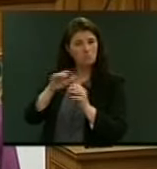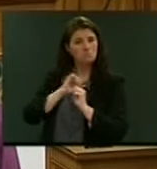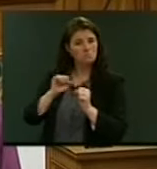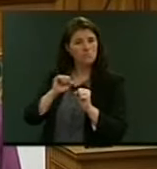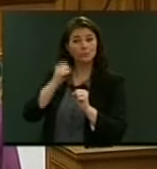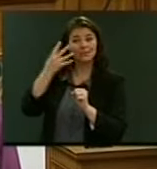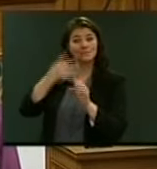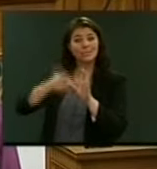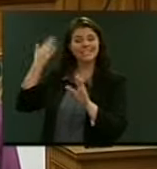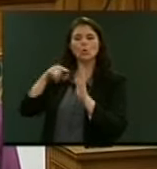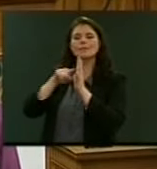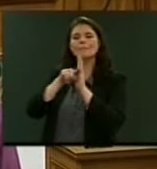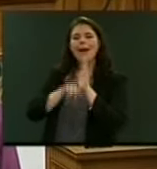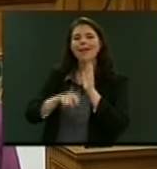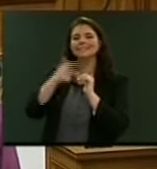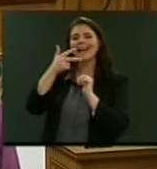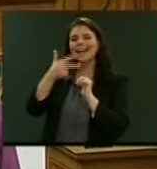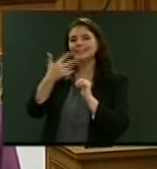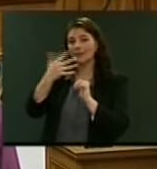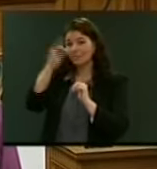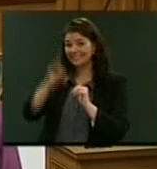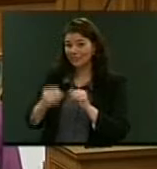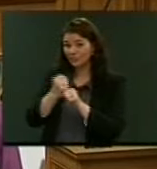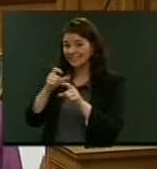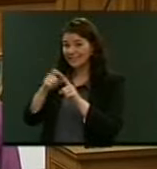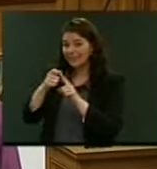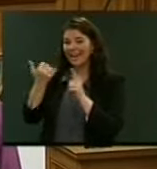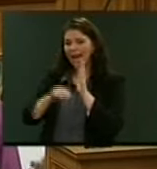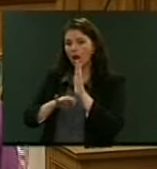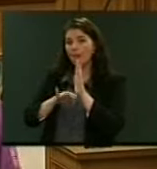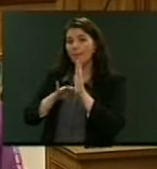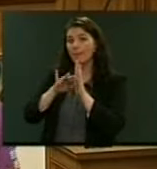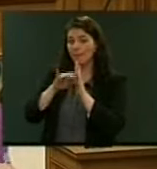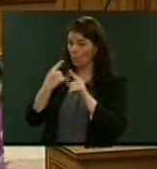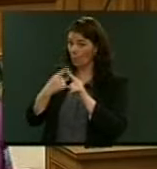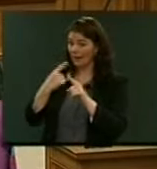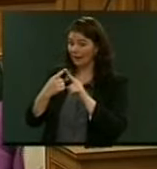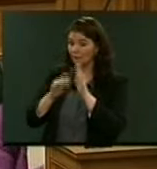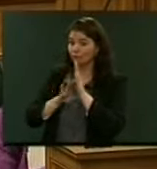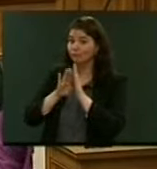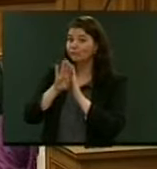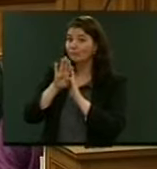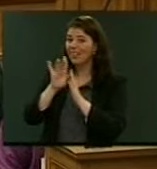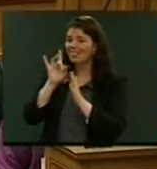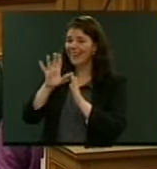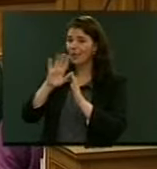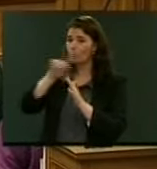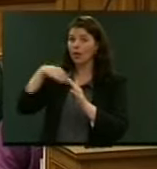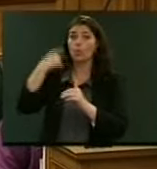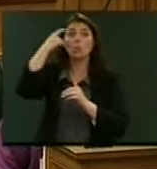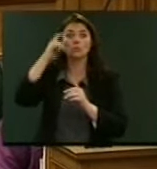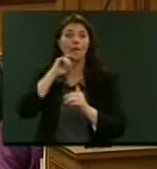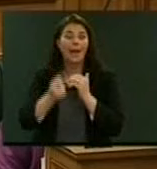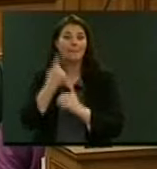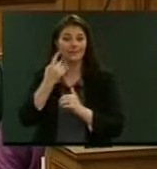it was minus 85% of GDP, and it's improved more quickly and further than I think anyone anticipated